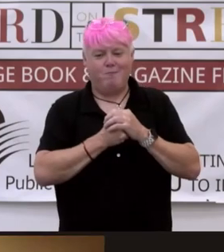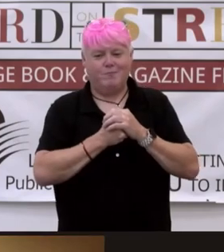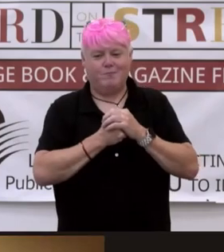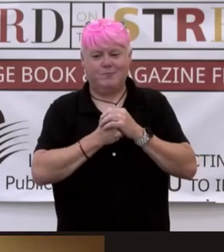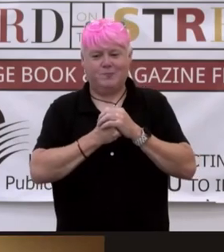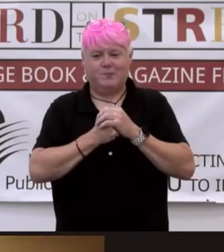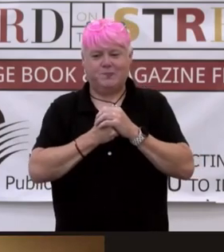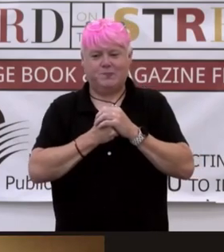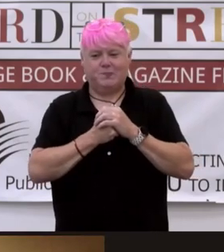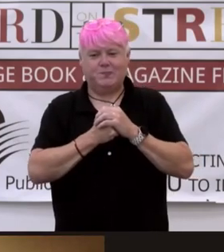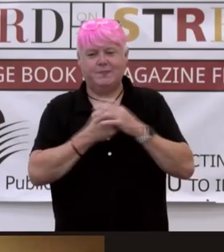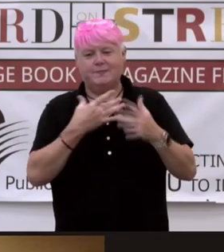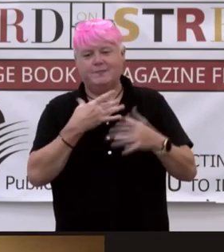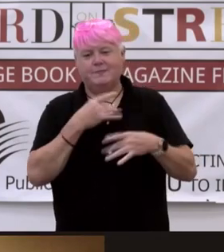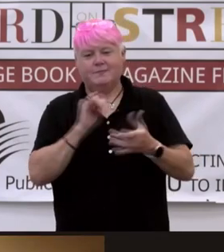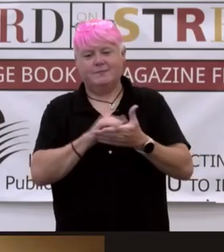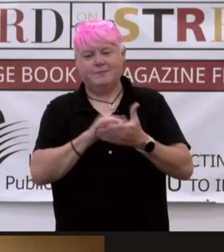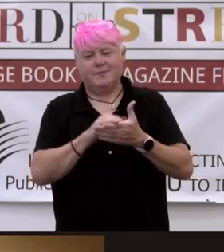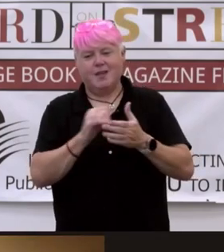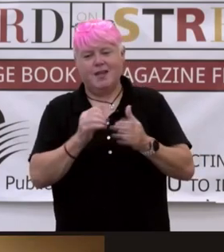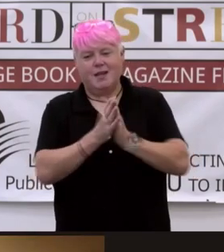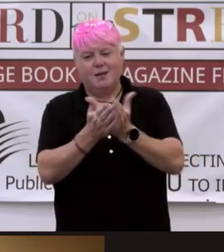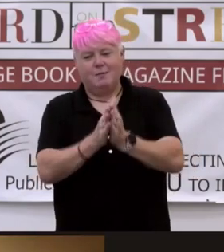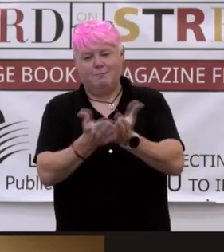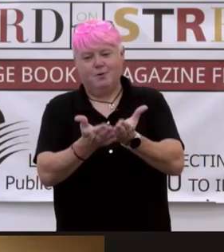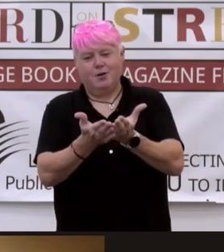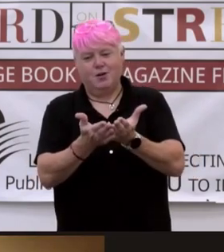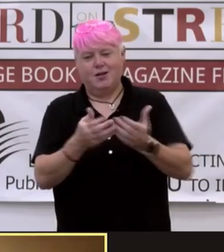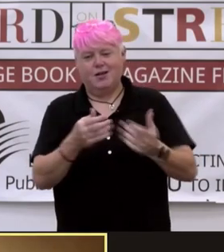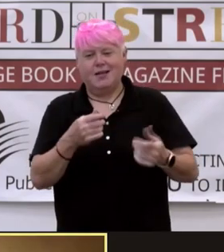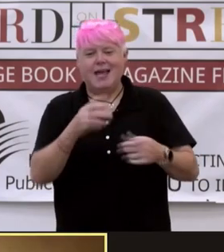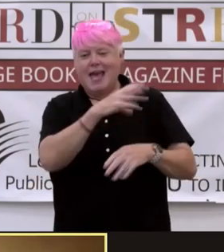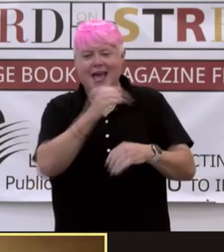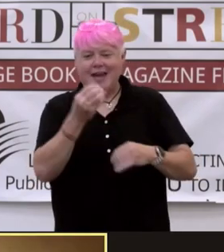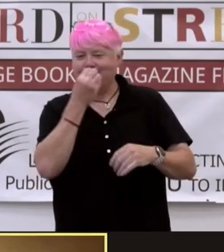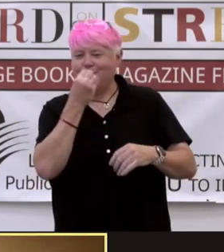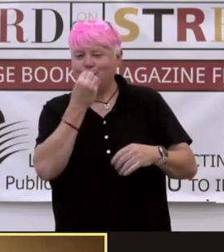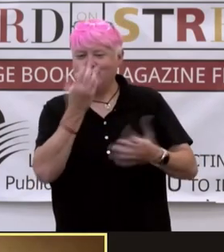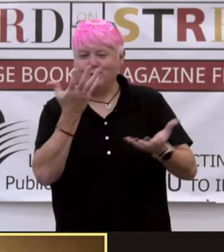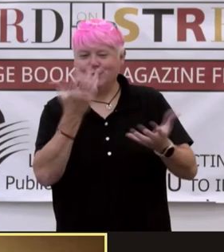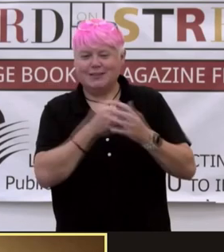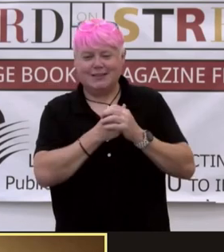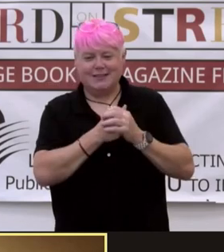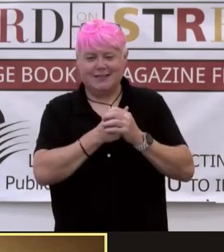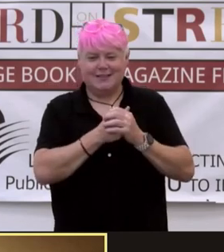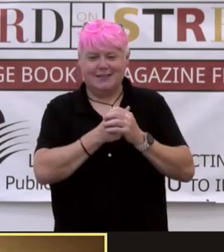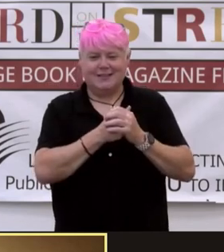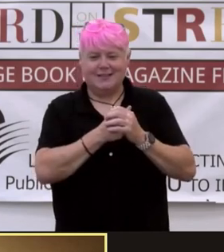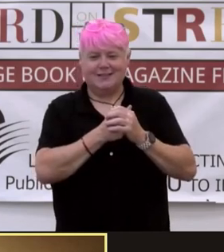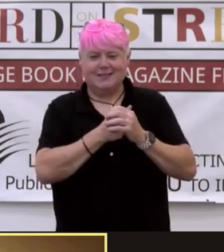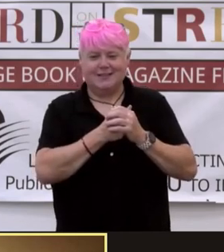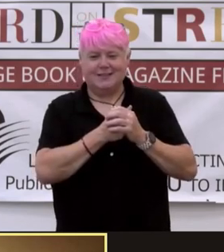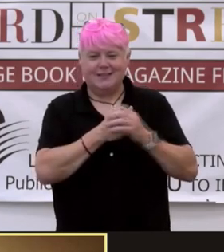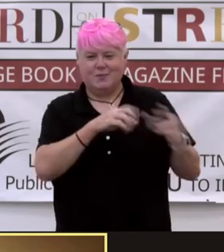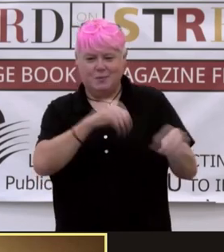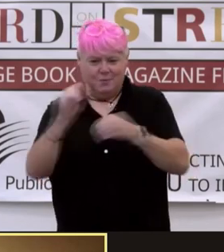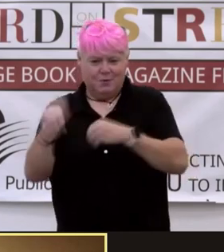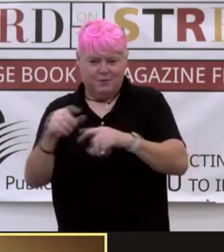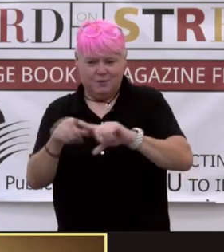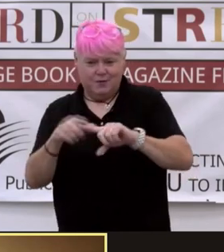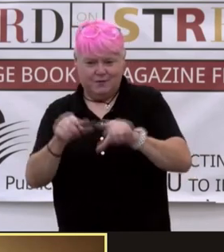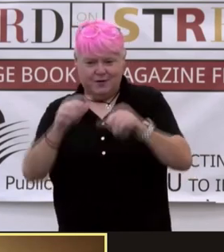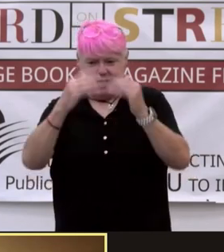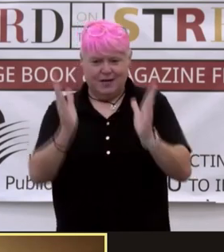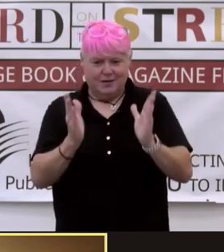I like this. We're getting book recommendations and food recommendations. Yeah, Gulab Jamun. And okay, we moved to a different house. And the